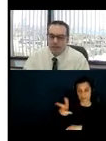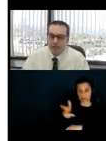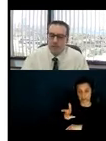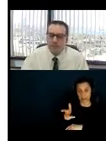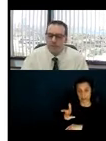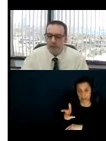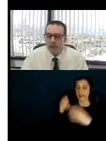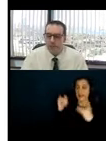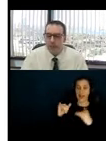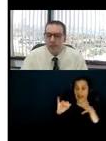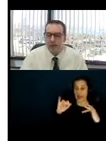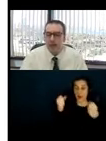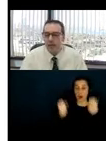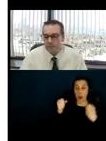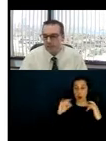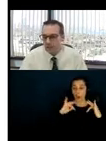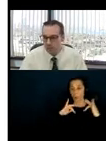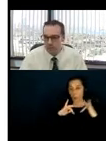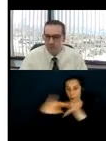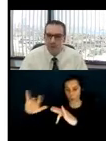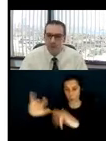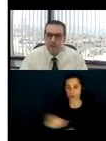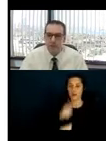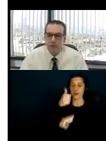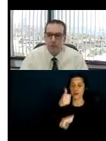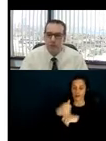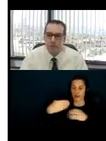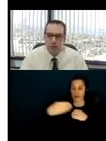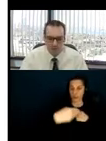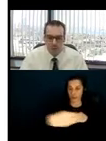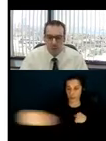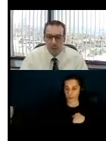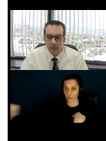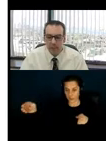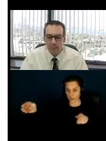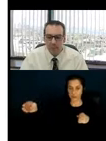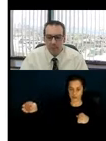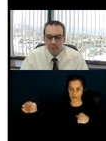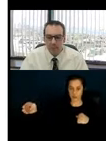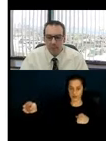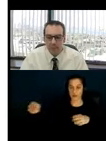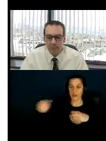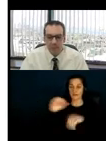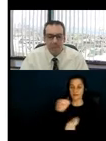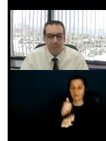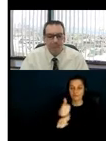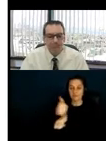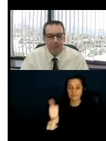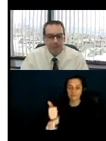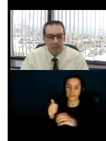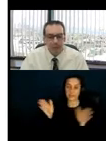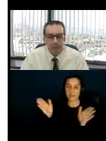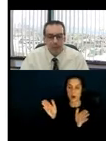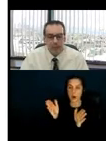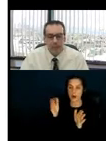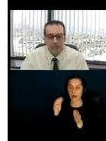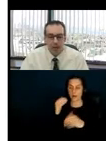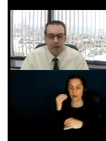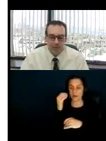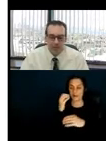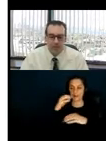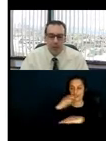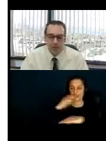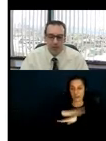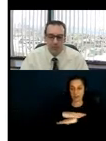shows a typical setup as there are three tables that took over some on-street parking and are located in the